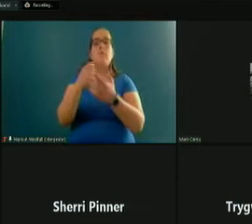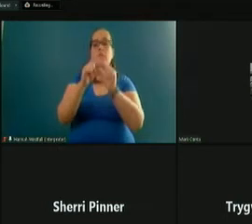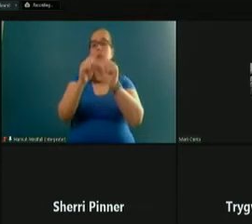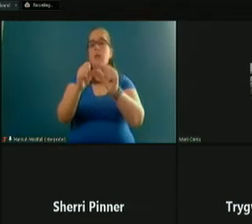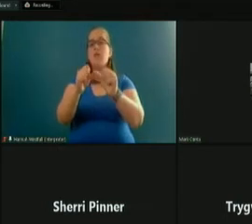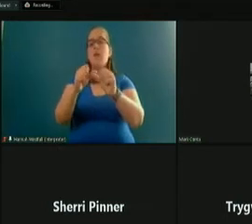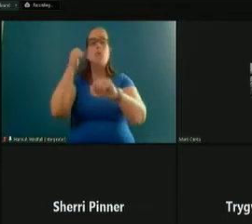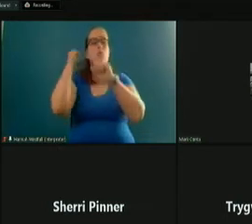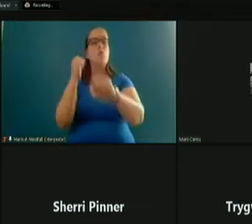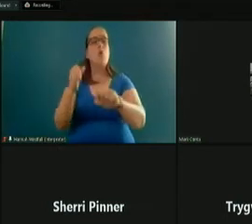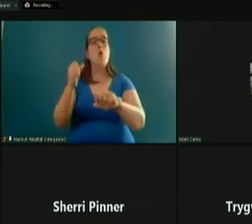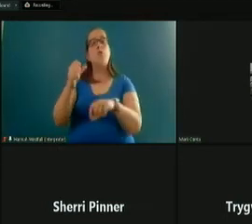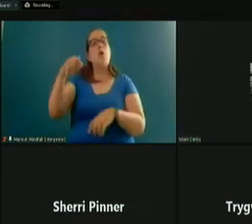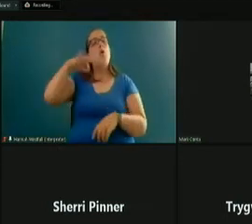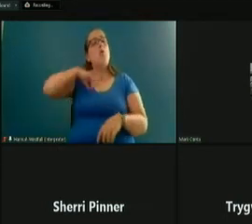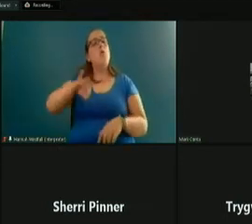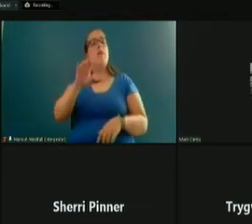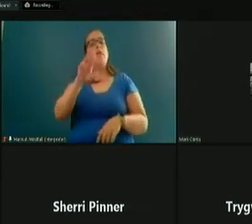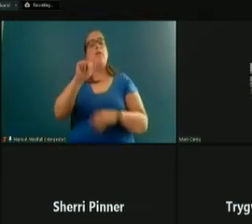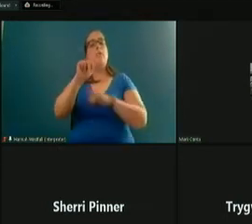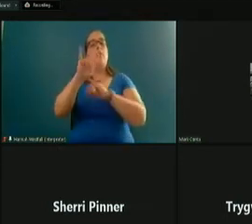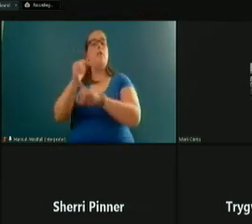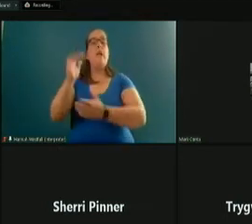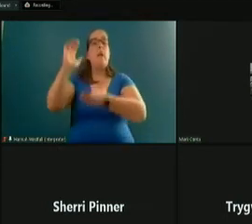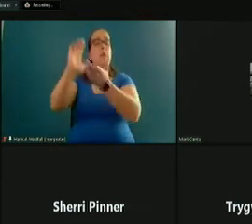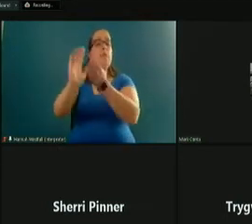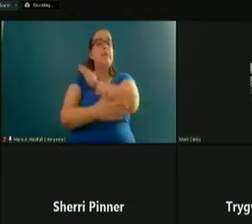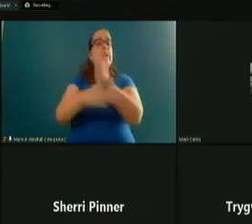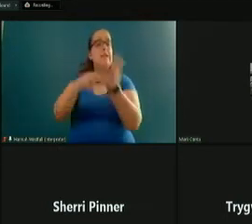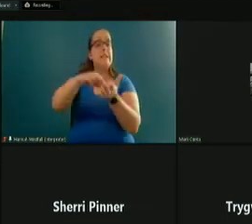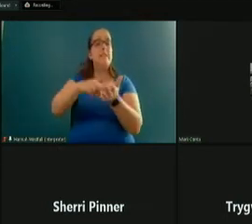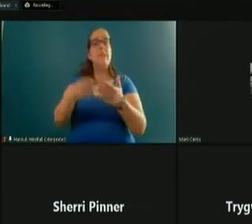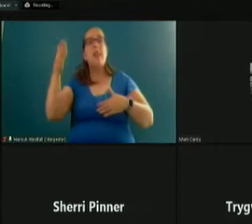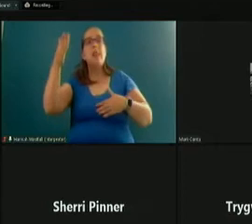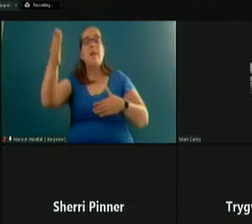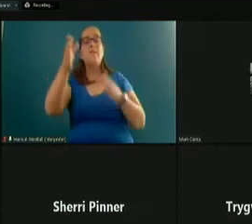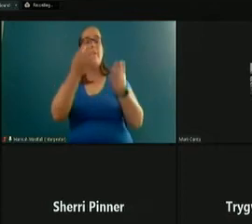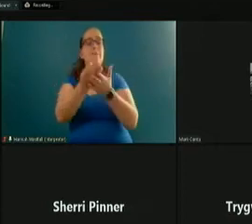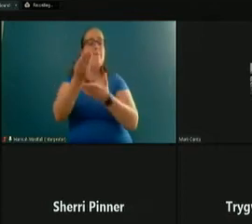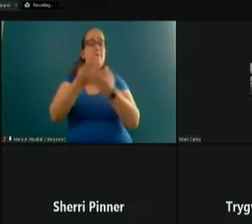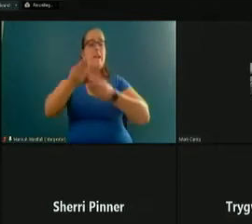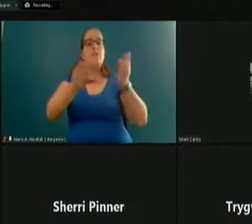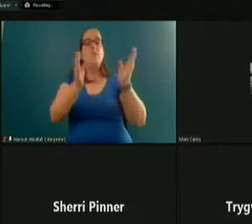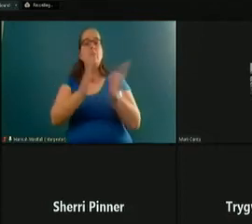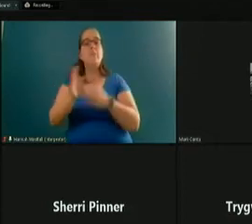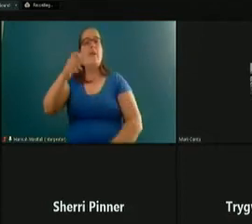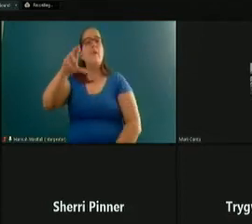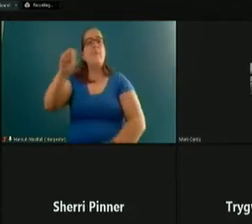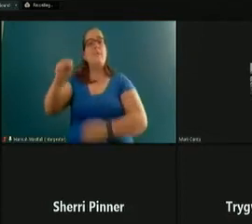rating, reducing our county's debt, long-term financial planning such as our PERS reserve fund,